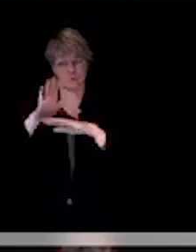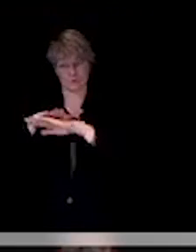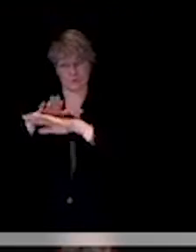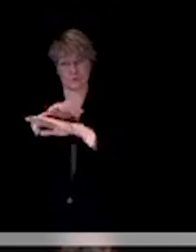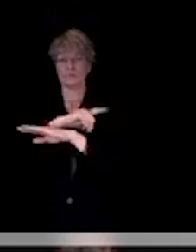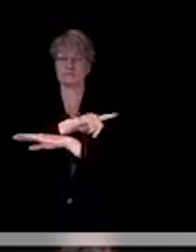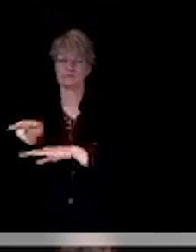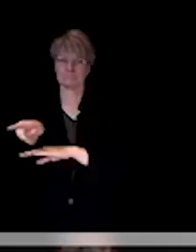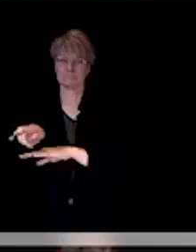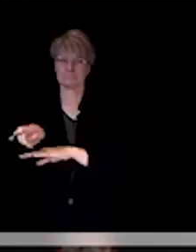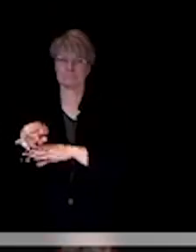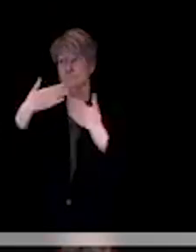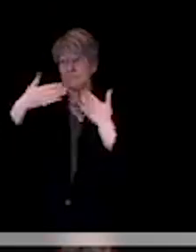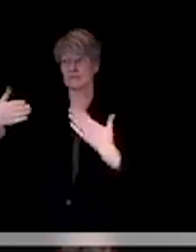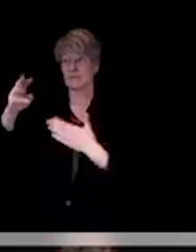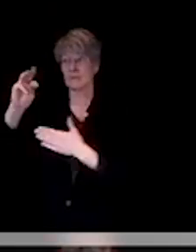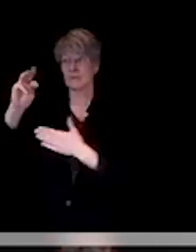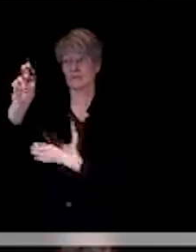Thank you, Mark.